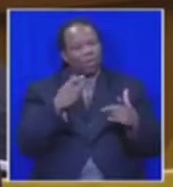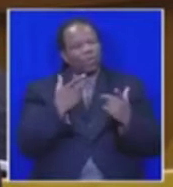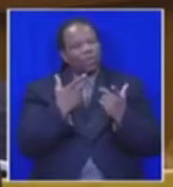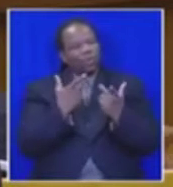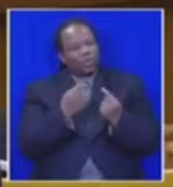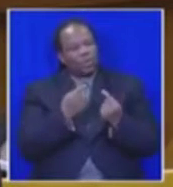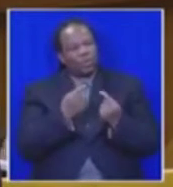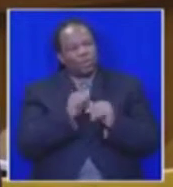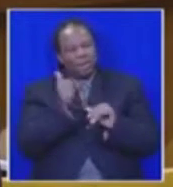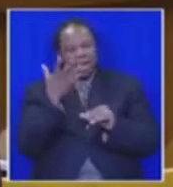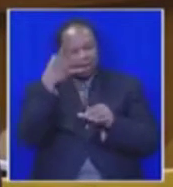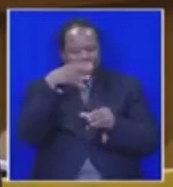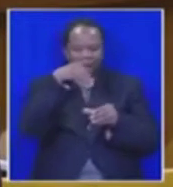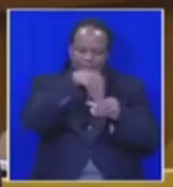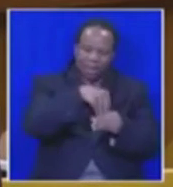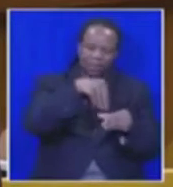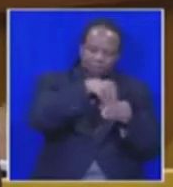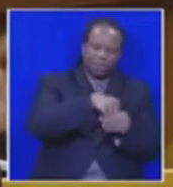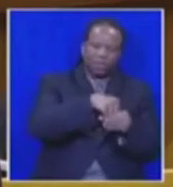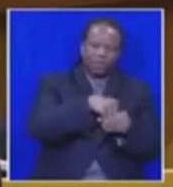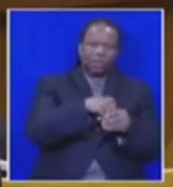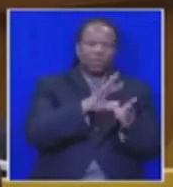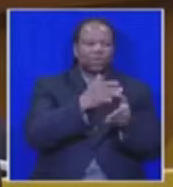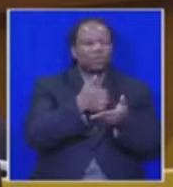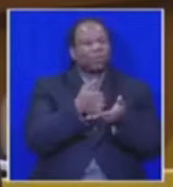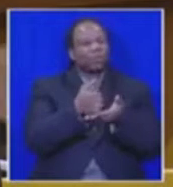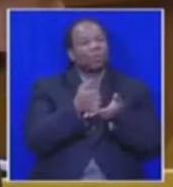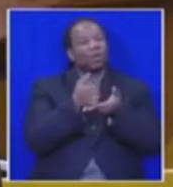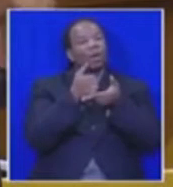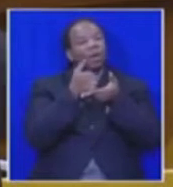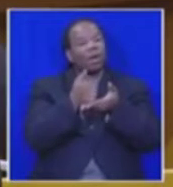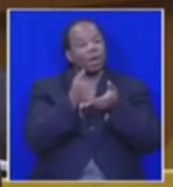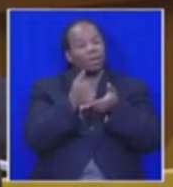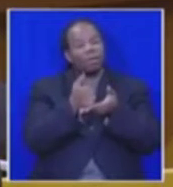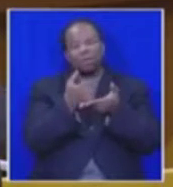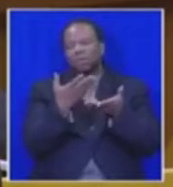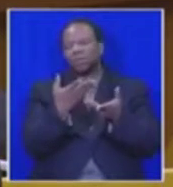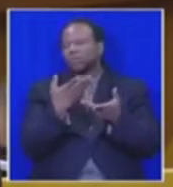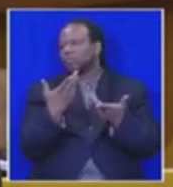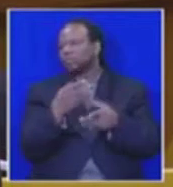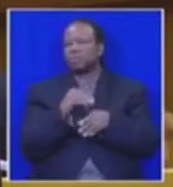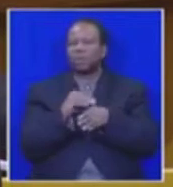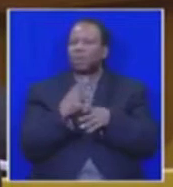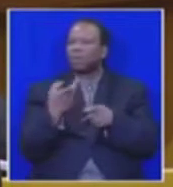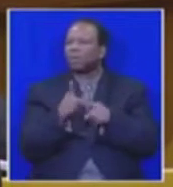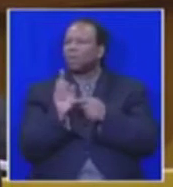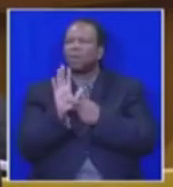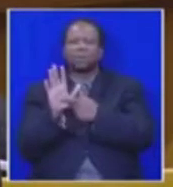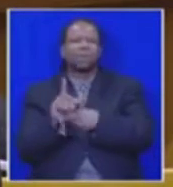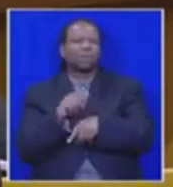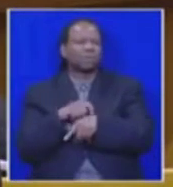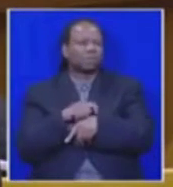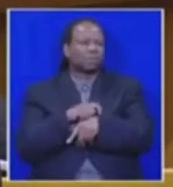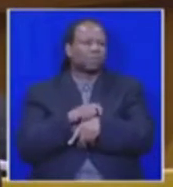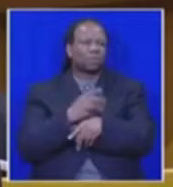contribution that must assist those who are in trouble, in terms of, for an example, cancer, etc. What are the best medicines